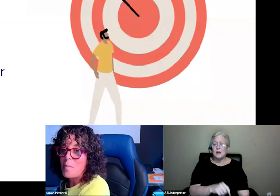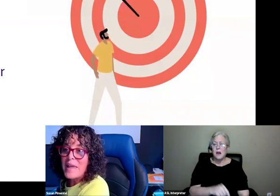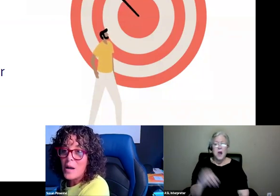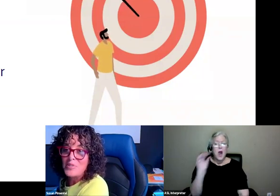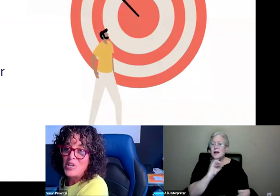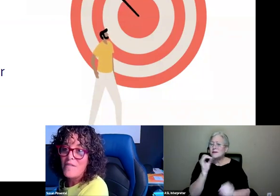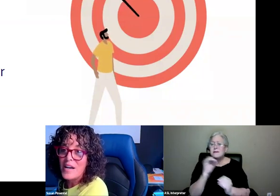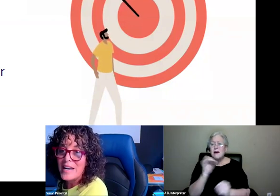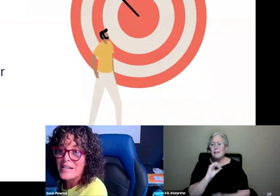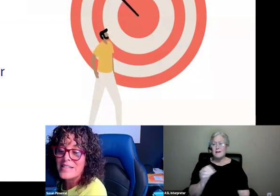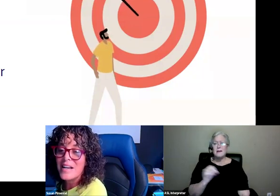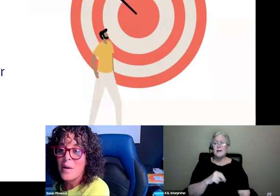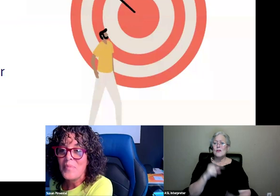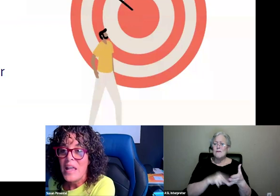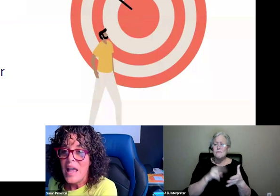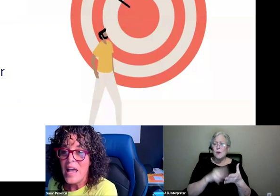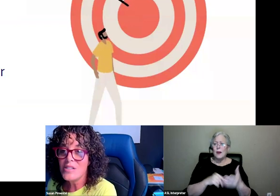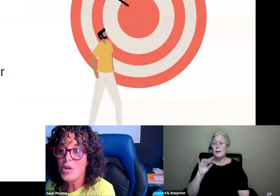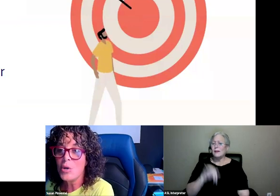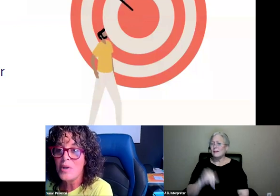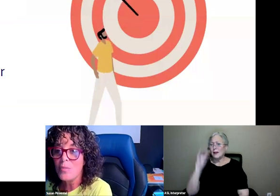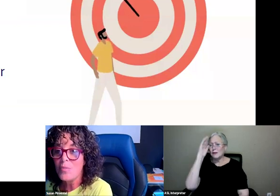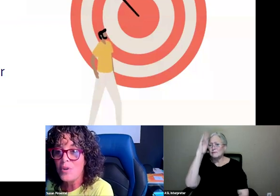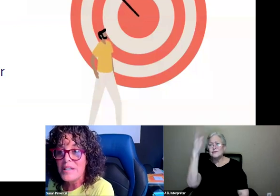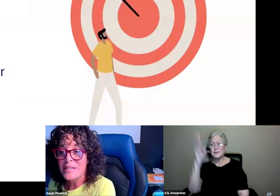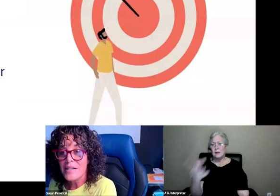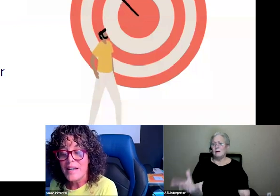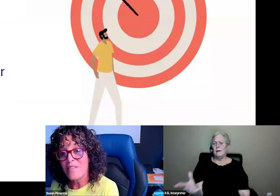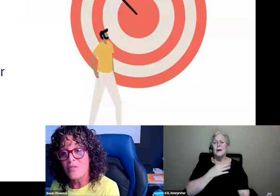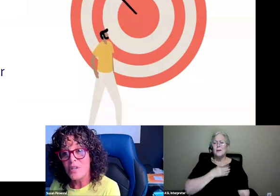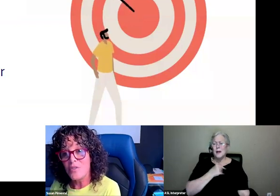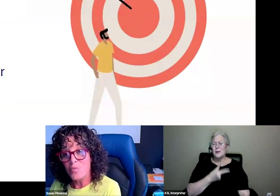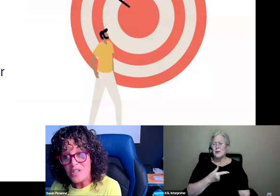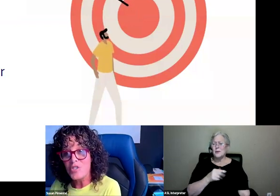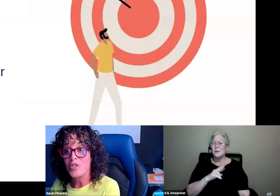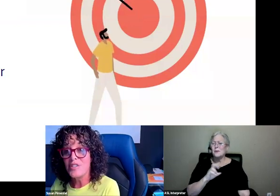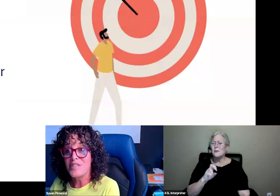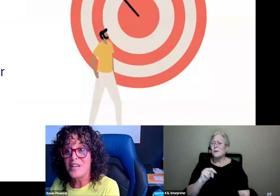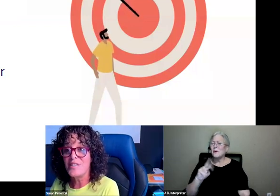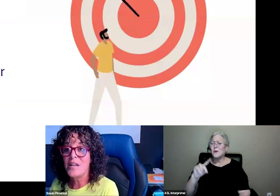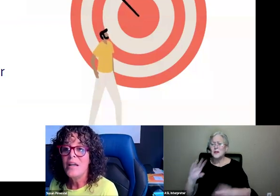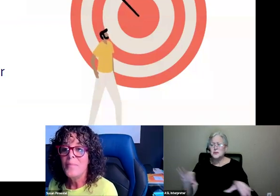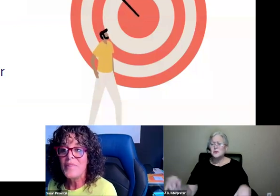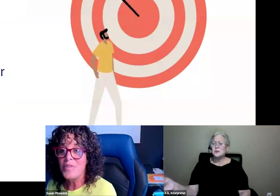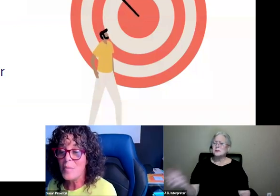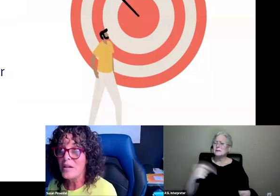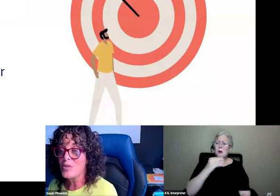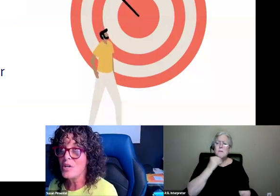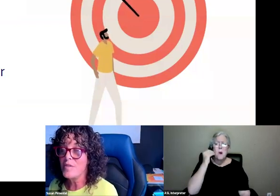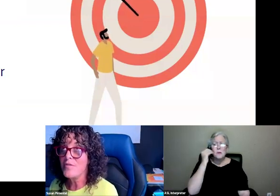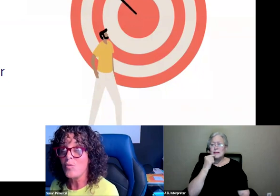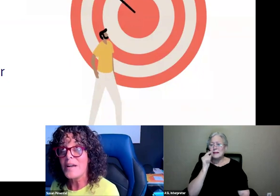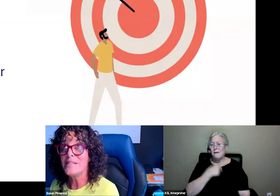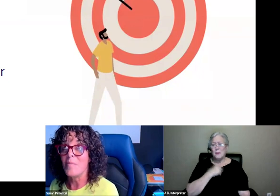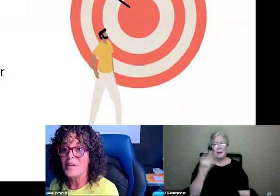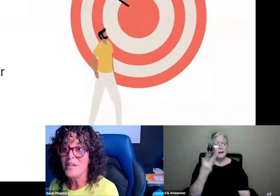They're supposed to make up stuff, I guess, and so it really, it's connecting, and there's research that says that, and think about it